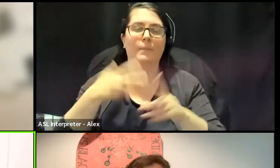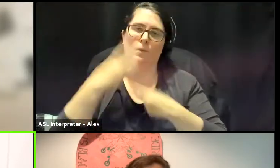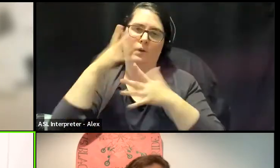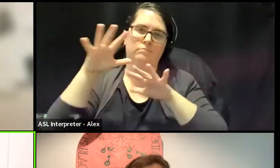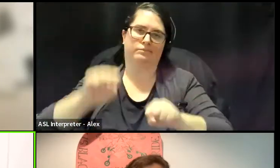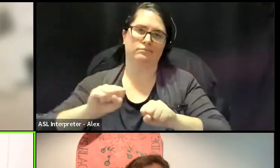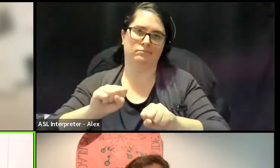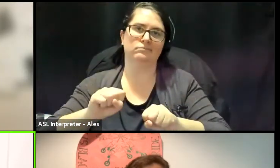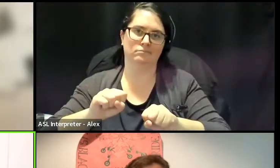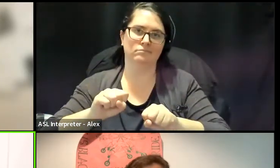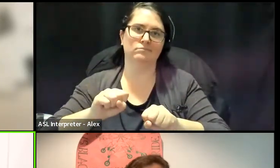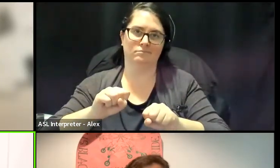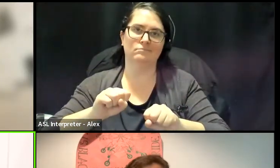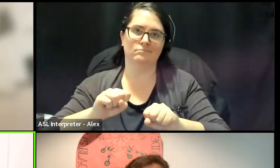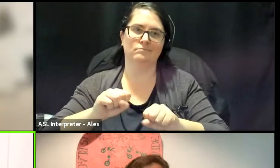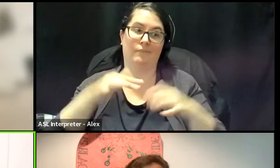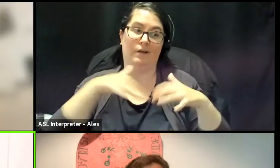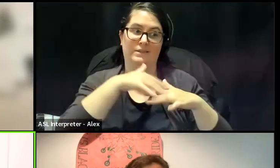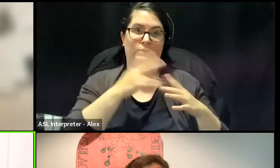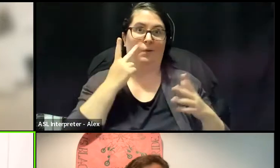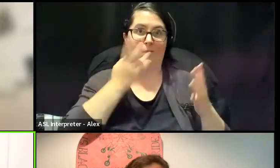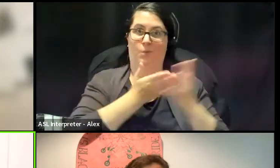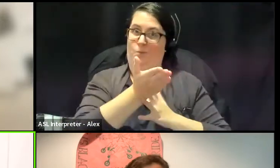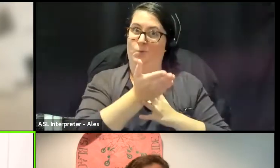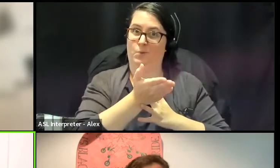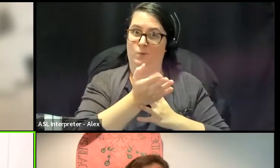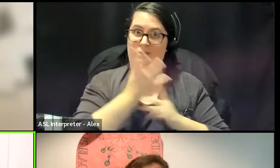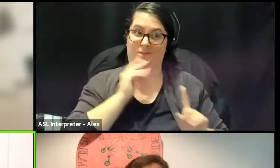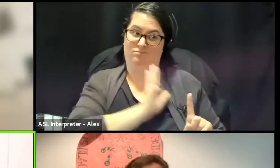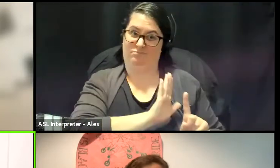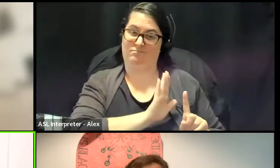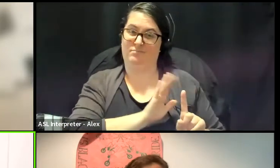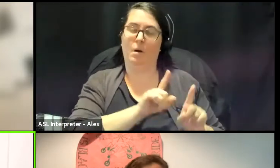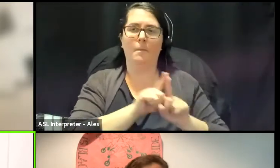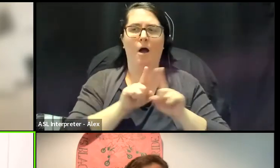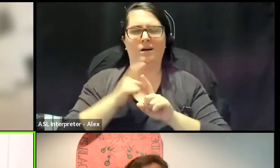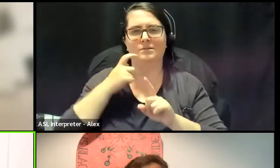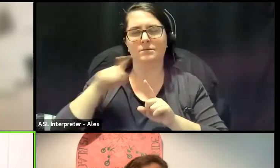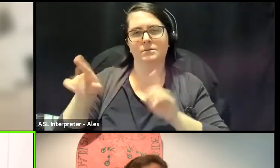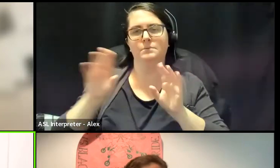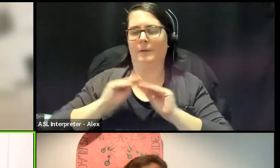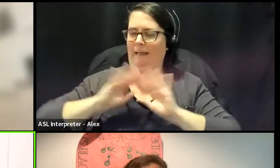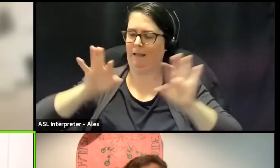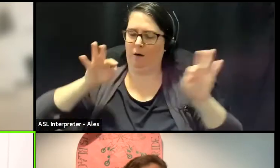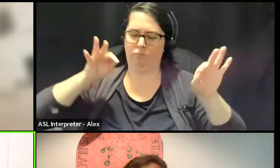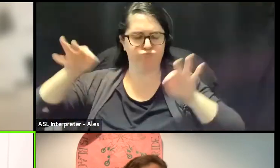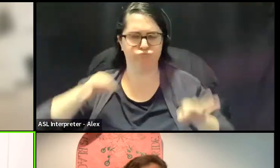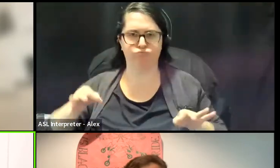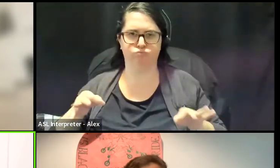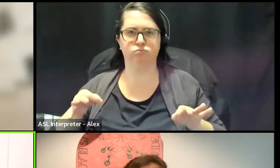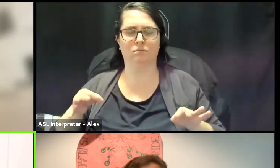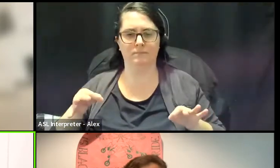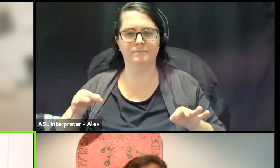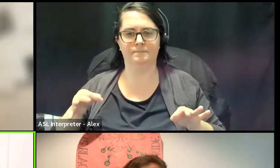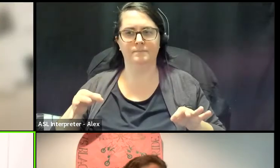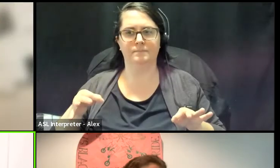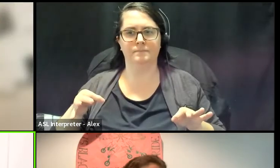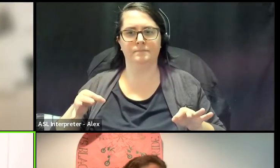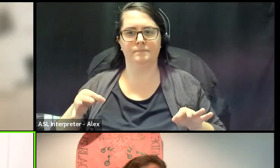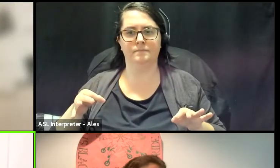that indigenous people live through, but also spoke very clearly to the fact that